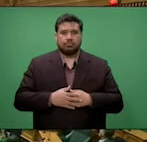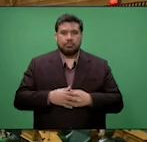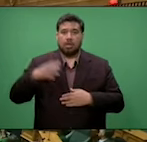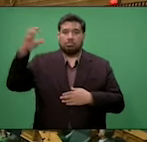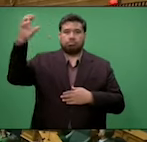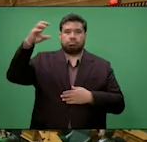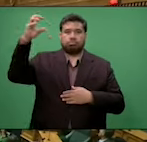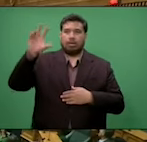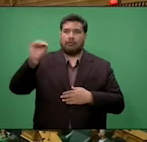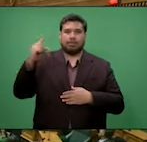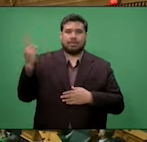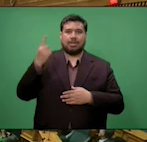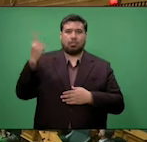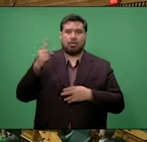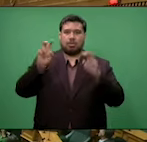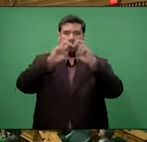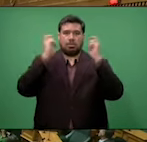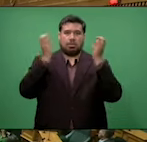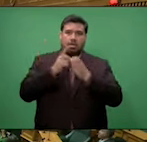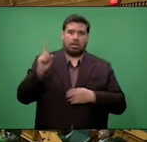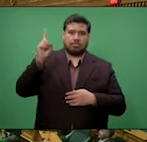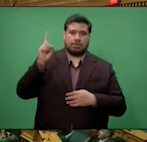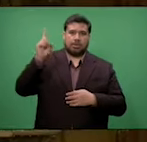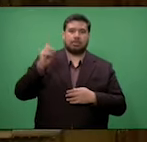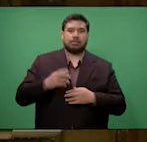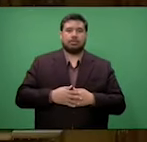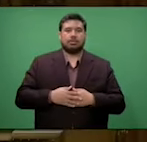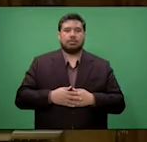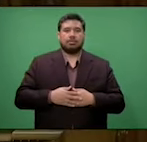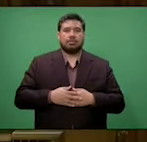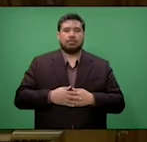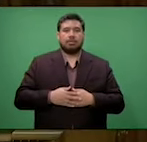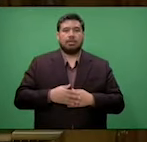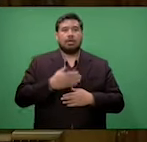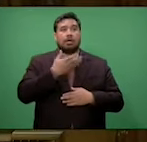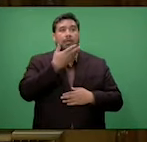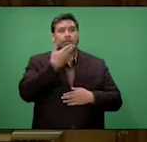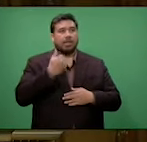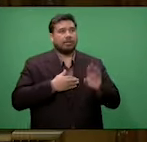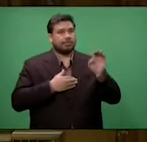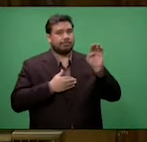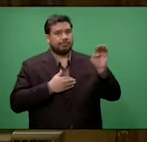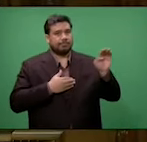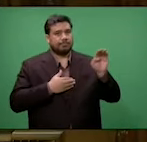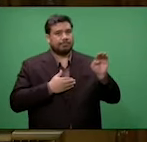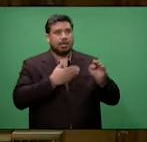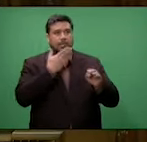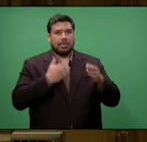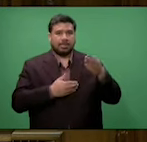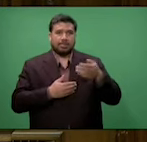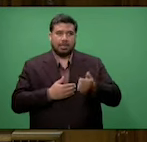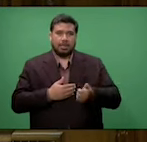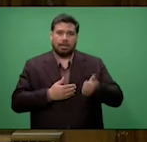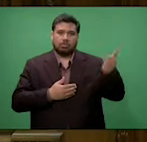Minister, it is your friend and brother, Carl Sartre. Howdy goes. Sir, I want to acknowledge you, that you have